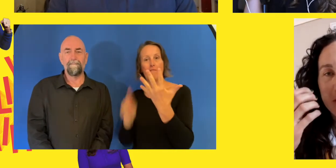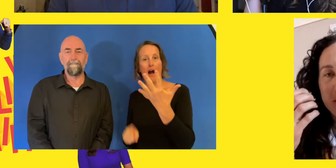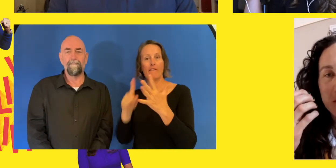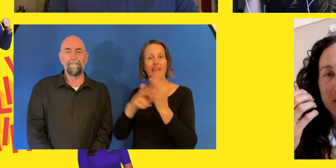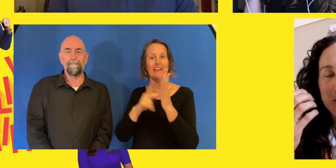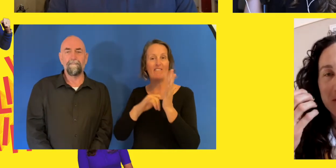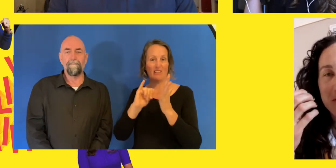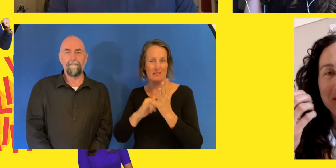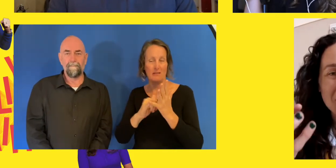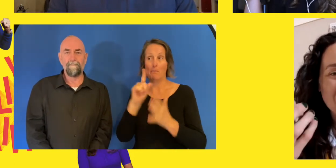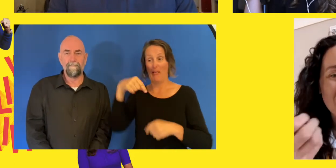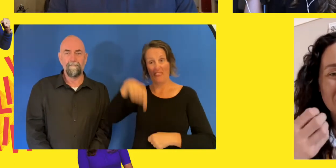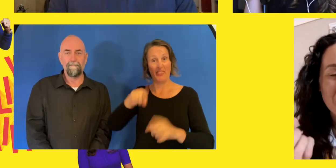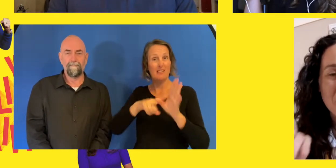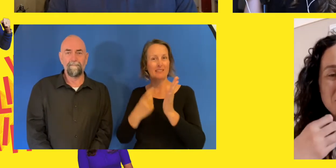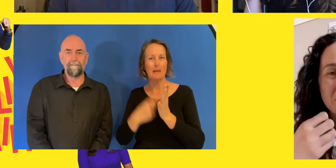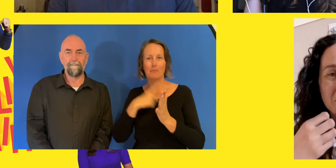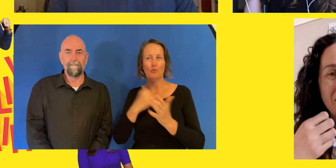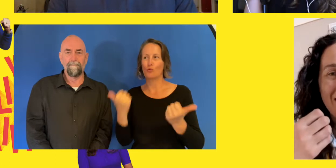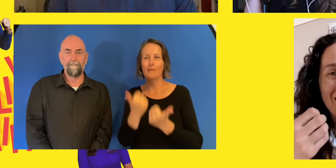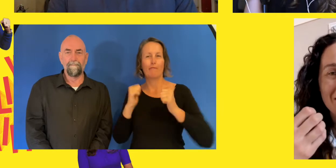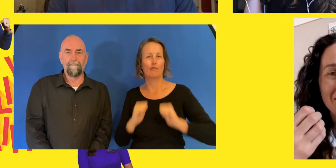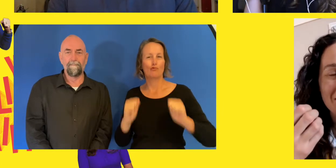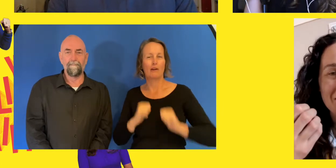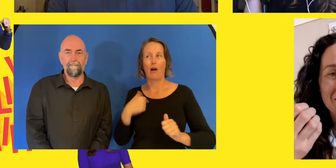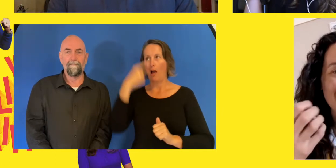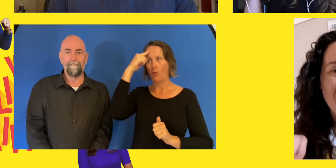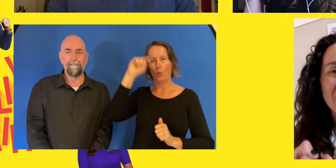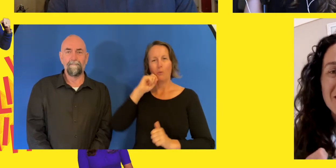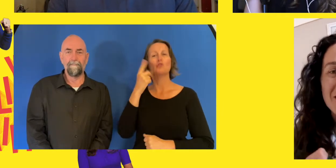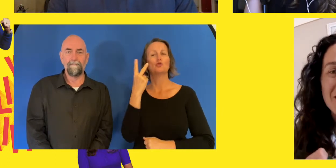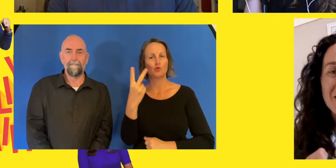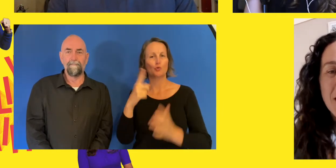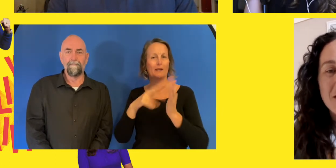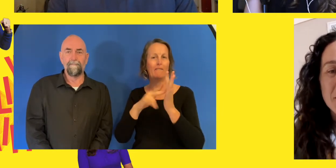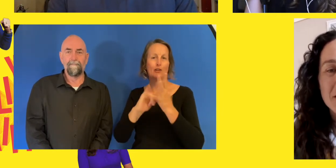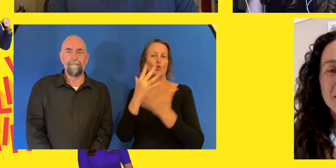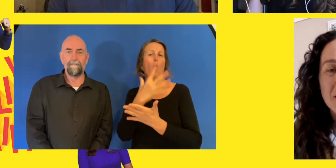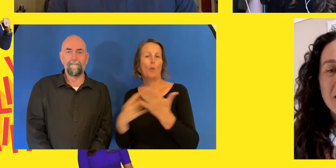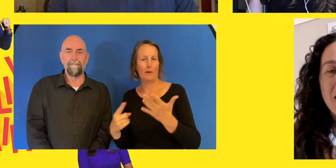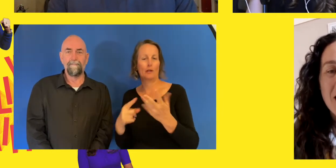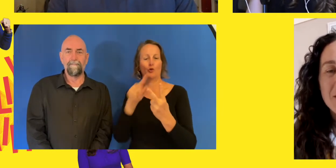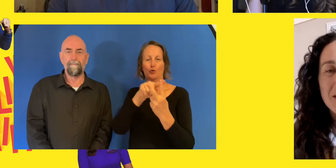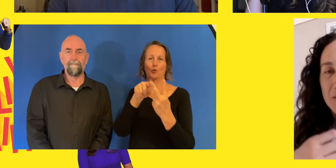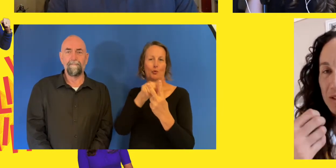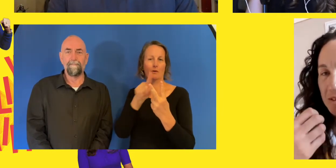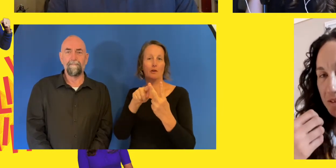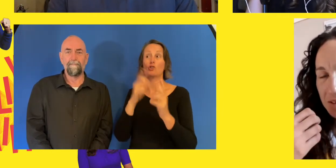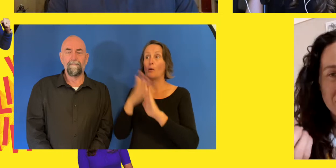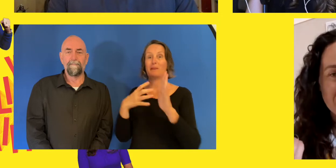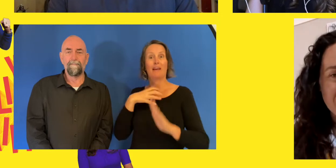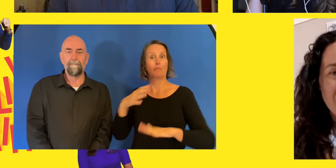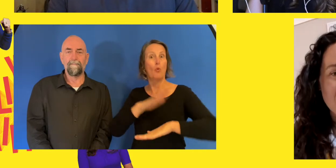really soak in the emotion and just the gravitas of being at a Paralympics. I was able to